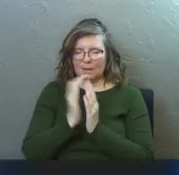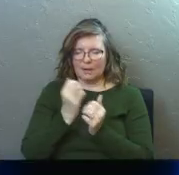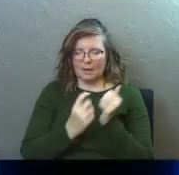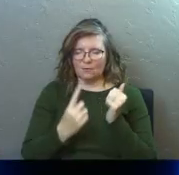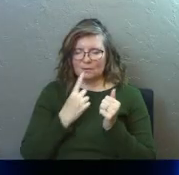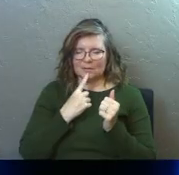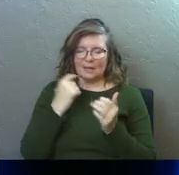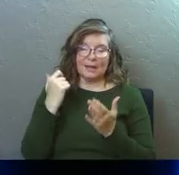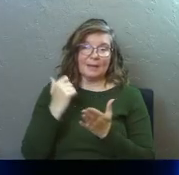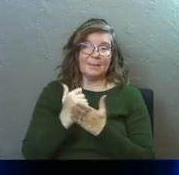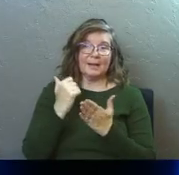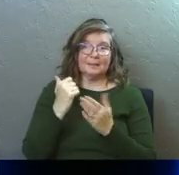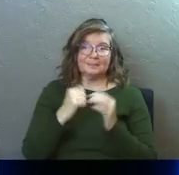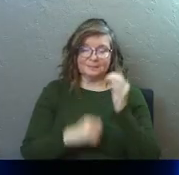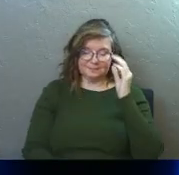And everybody said, amen. Amen. Amen.